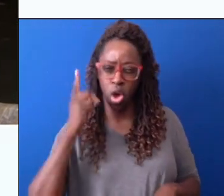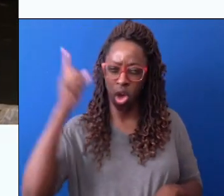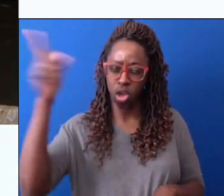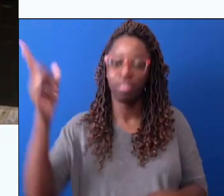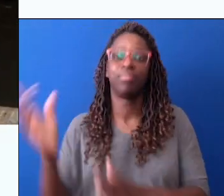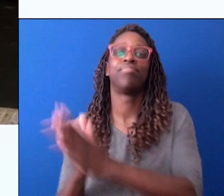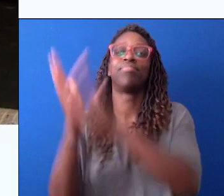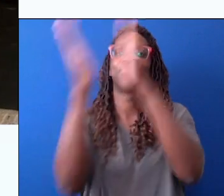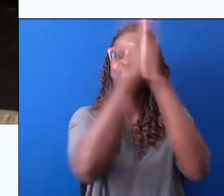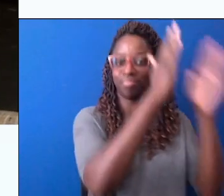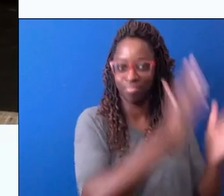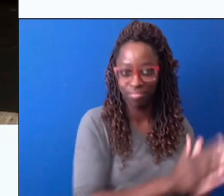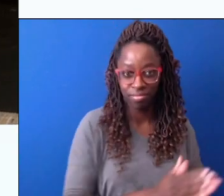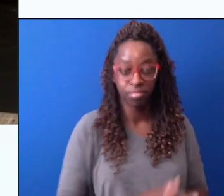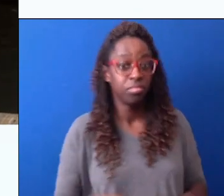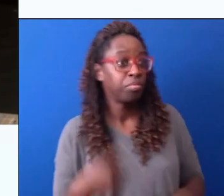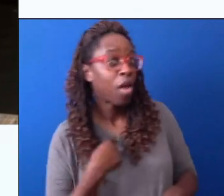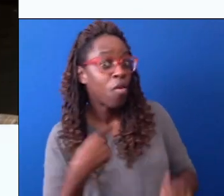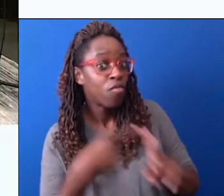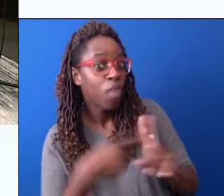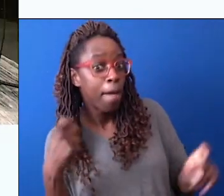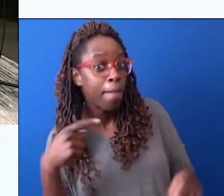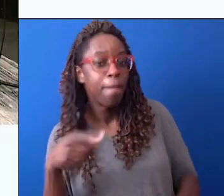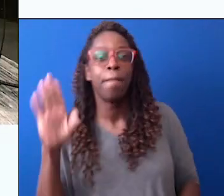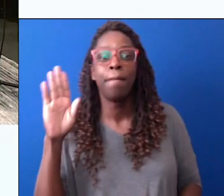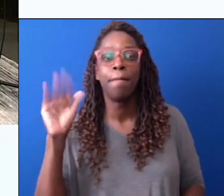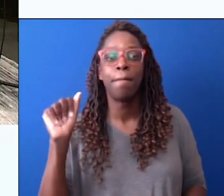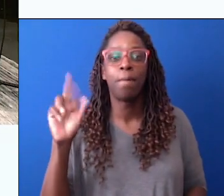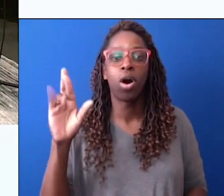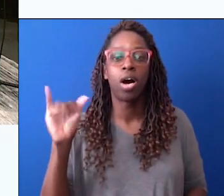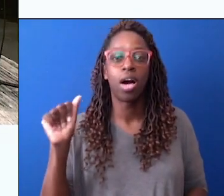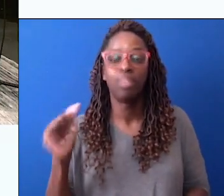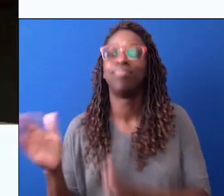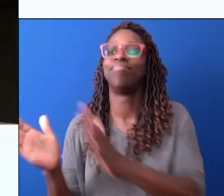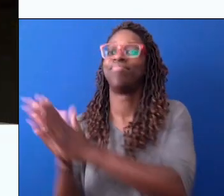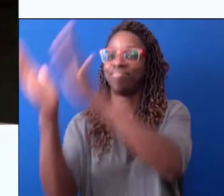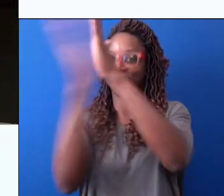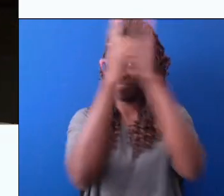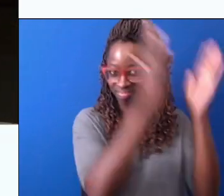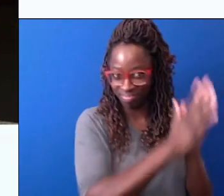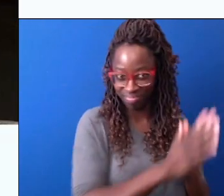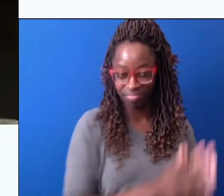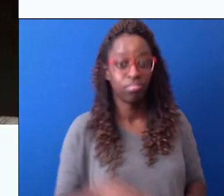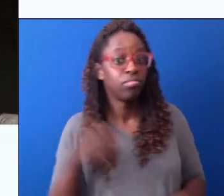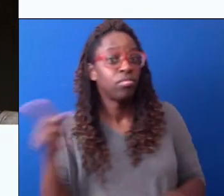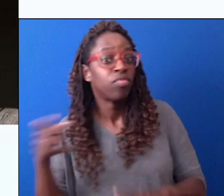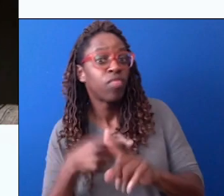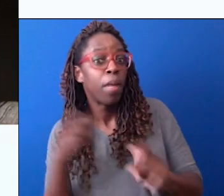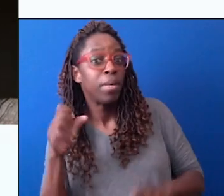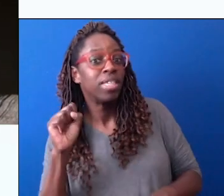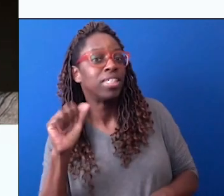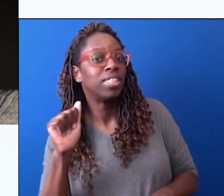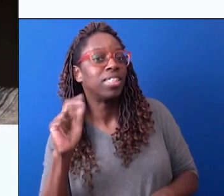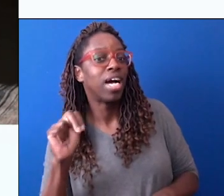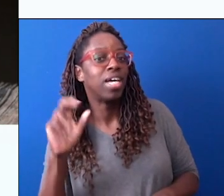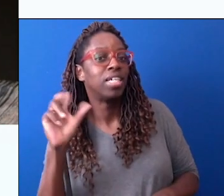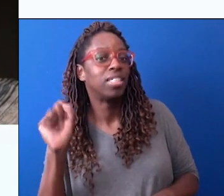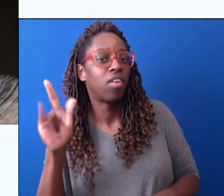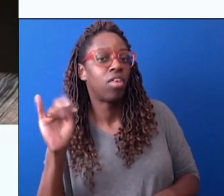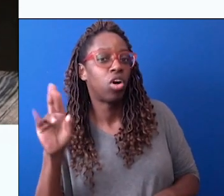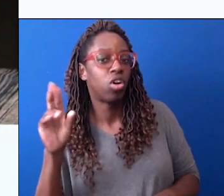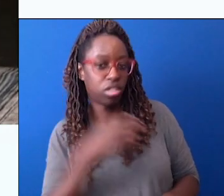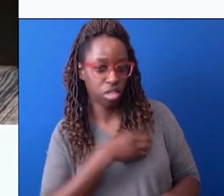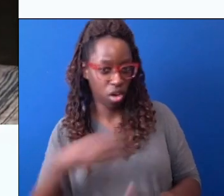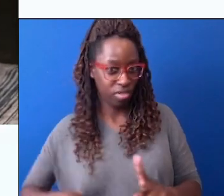sou. I came from very far, Marinero sou. I came from Bahia, Marinero